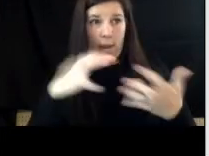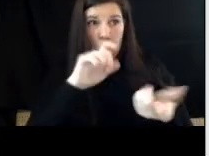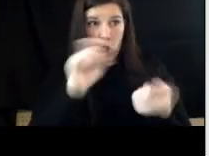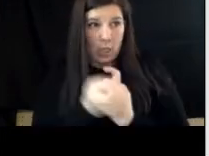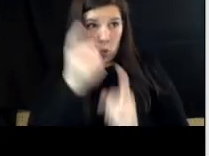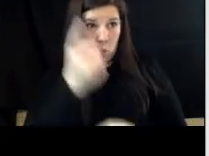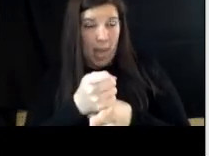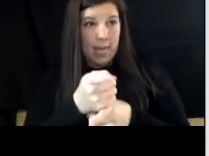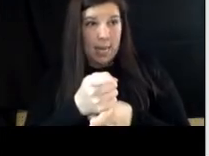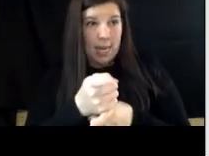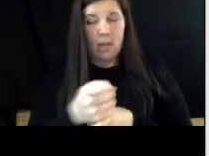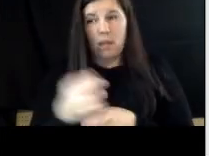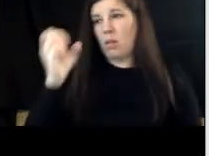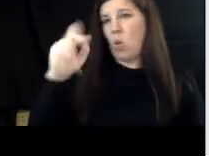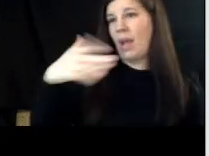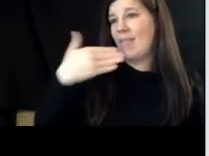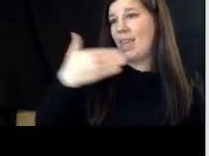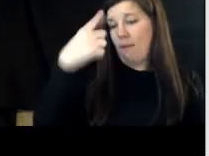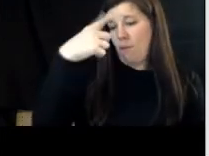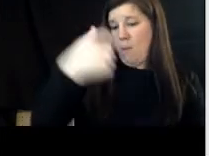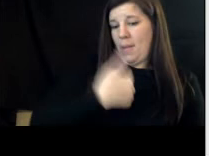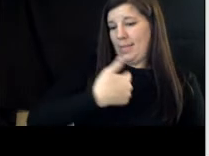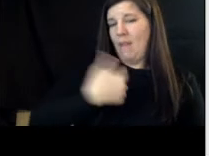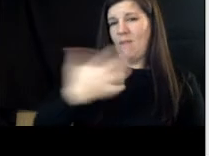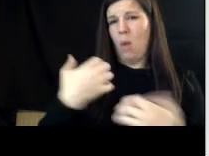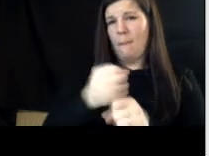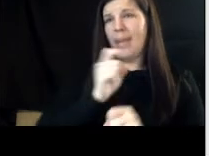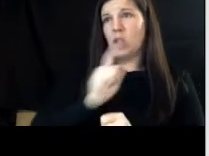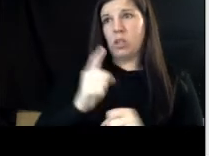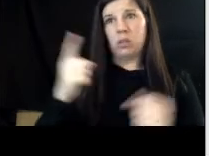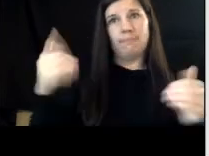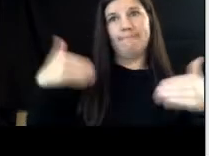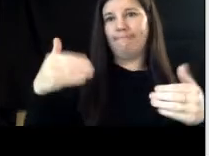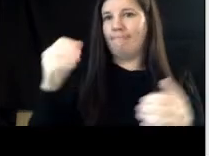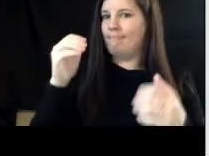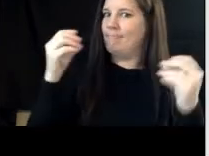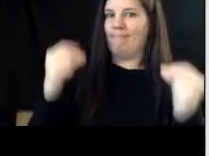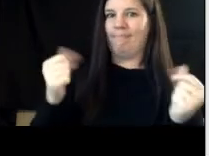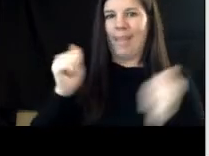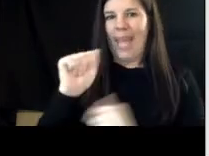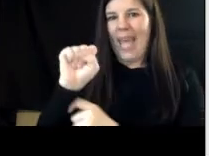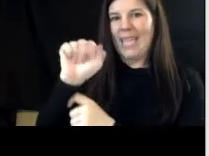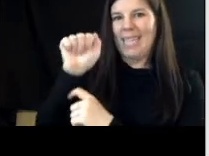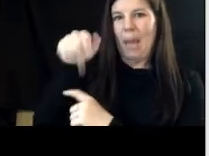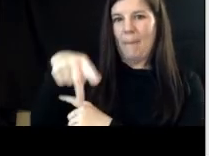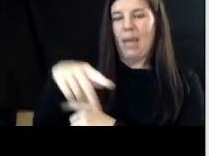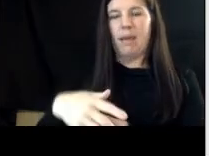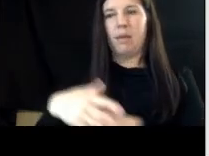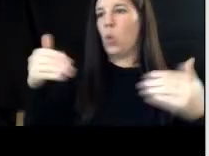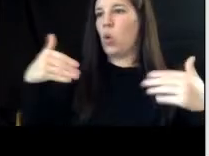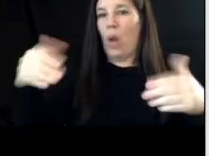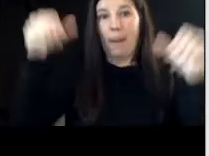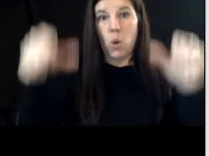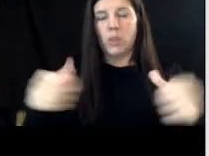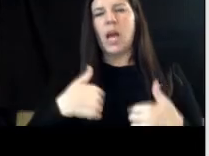all right thank you as for me i i want to make sure we proceed asap let's get that posting out i want to thank you for